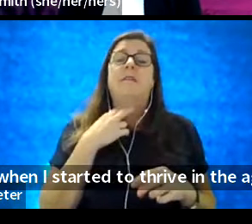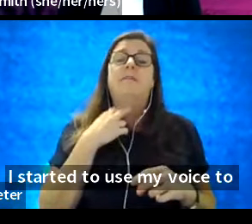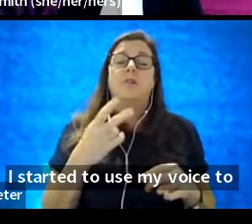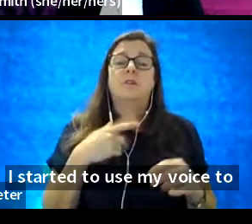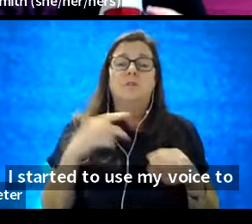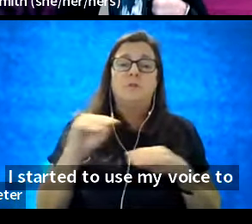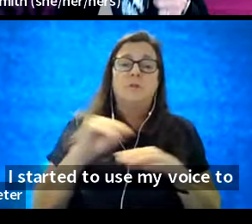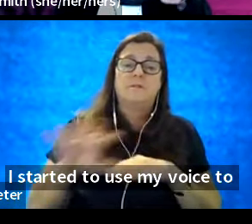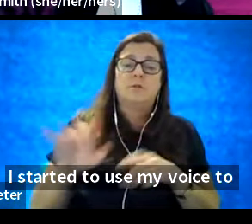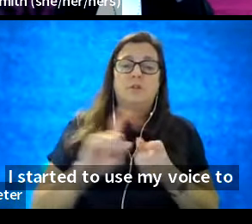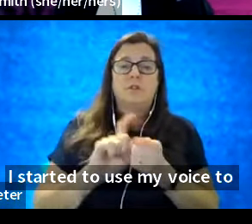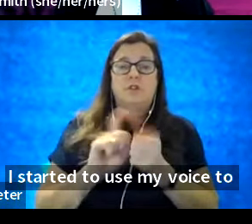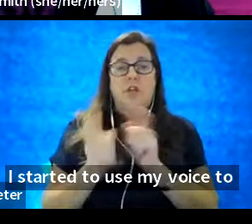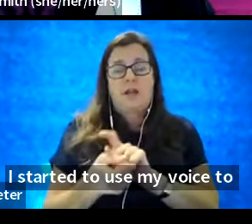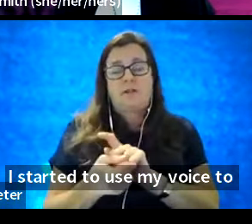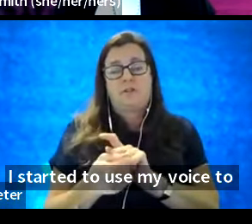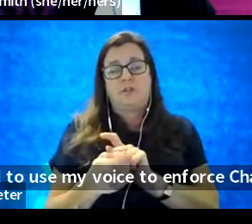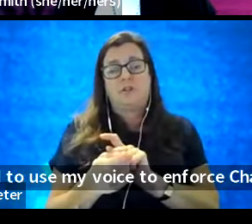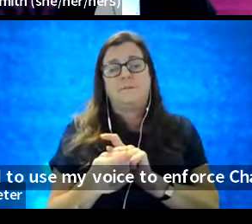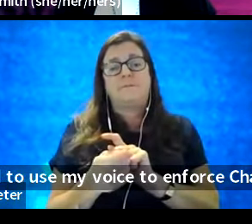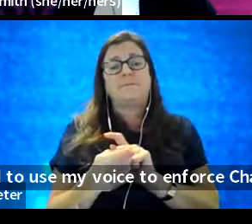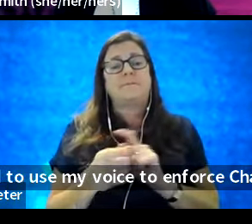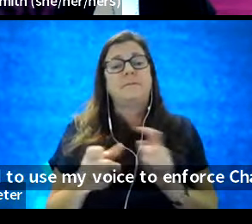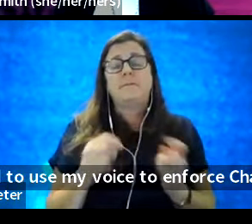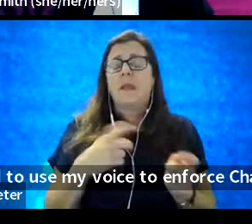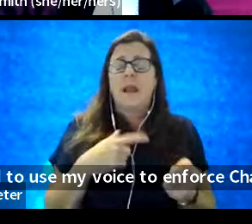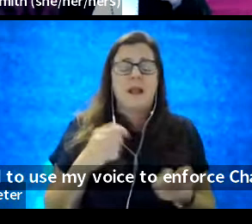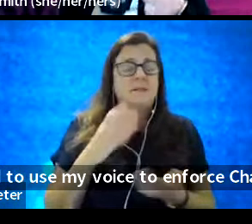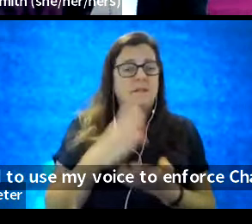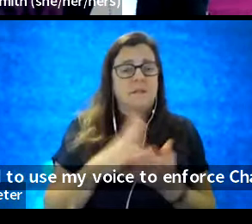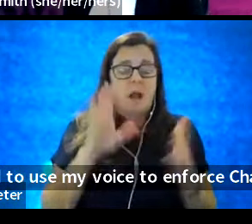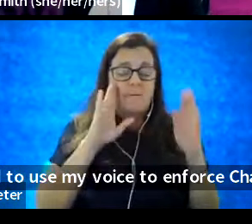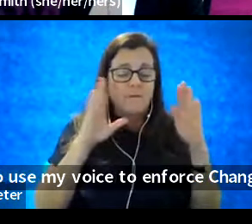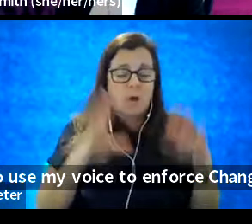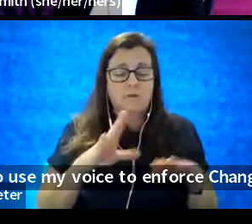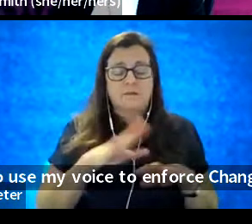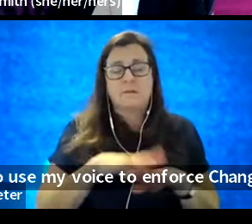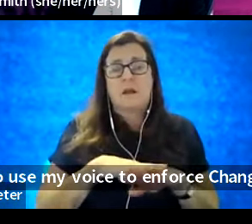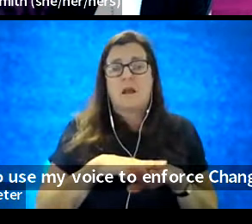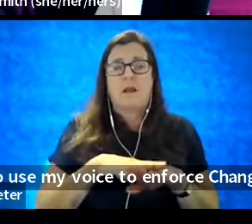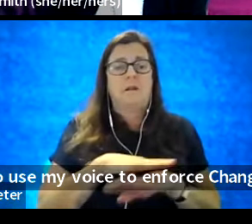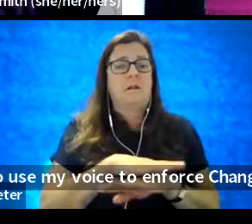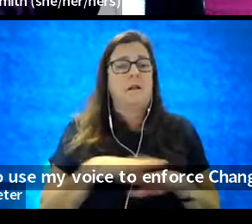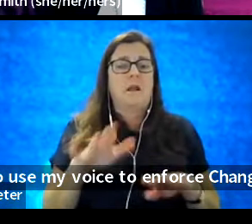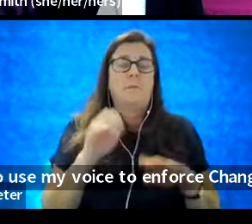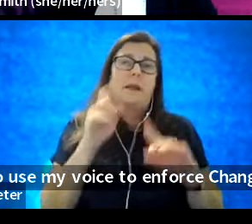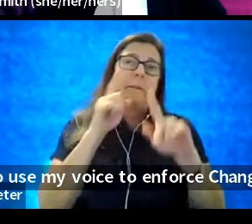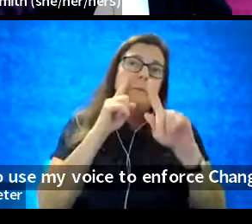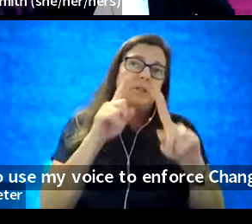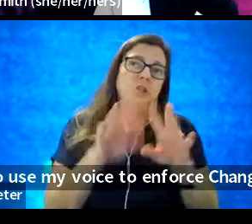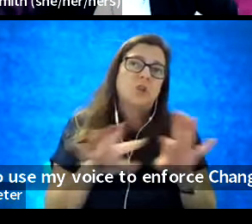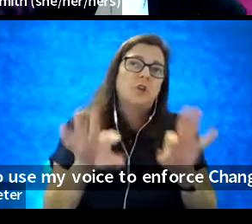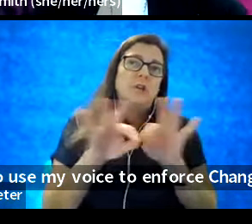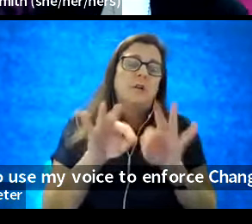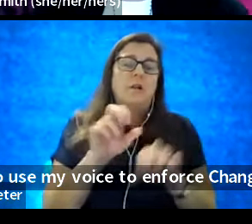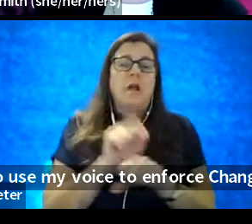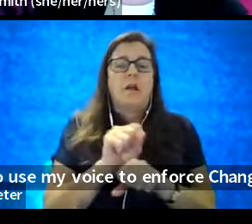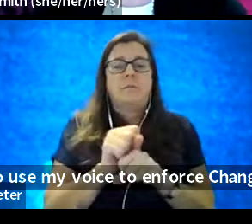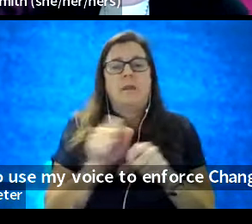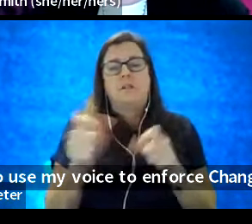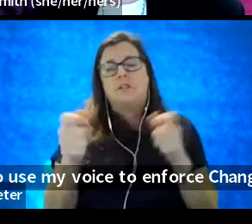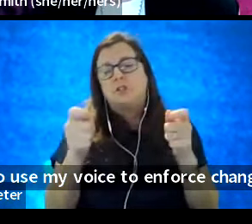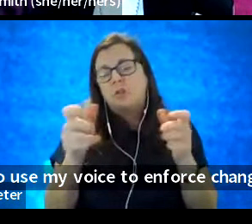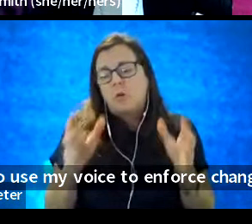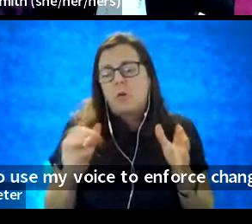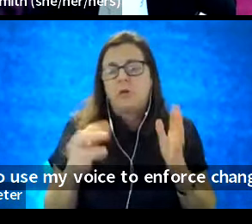influence change. I stopped focusing on not being a mission-critical occupation as a controller or